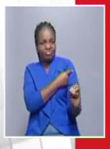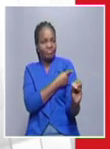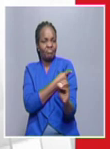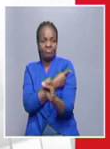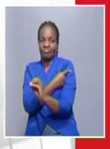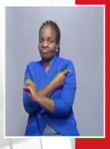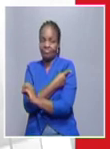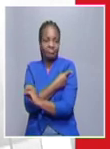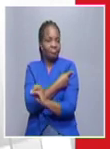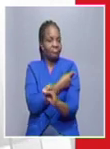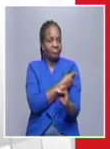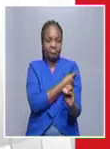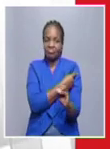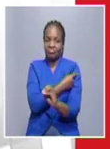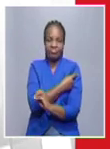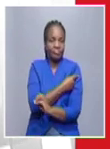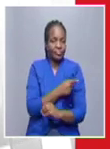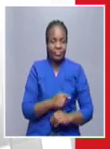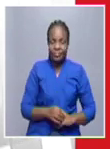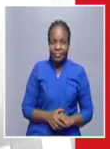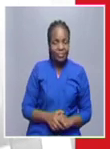of the kobe 19 vaccine